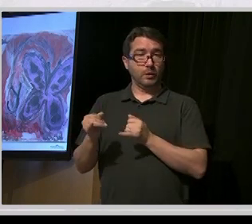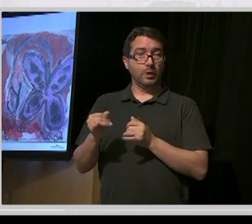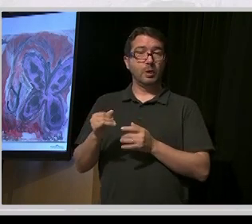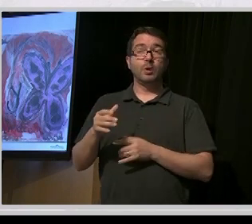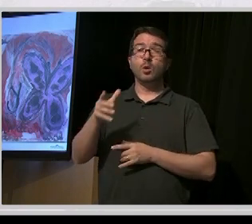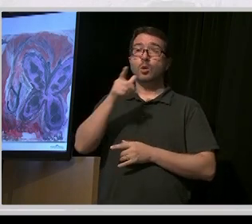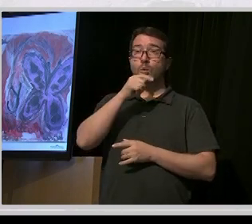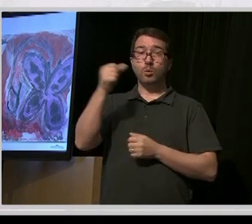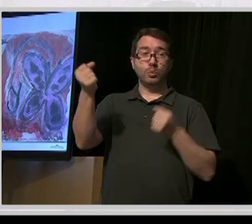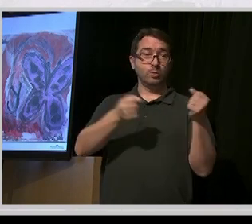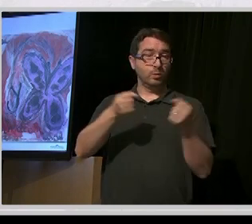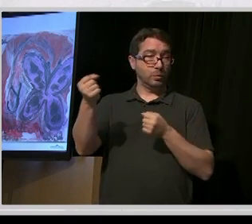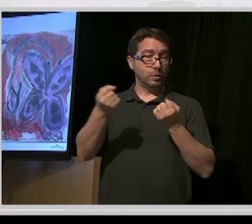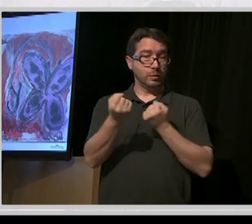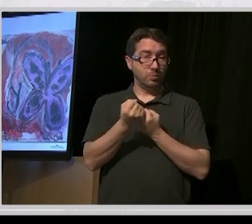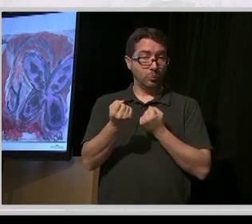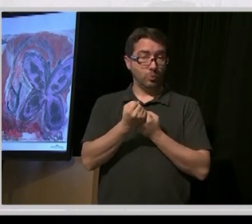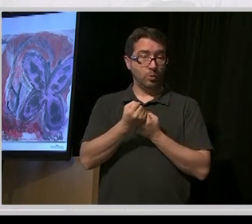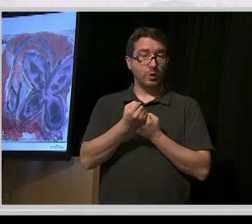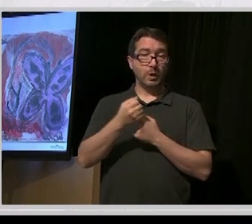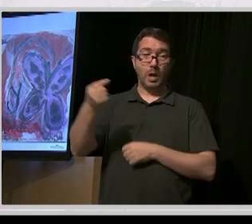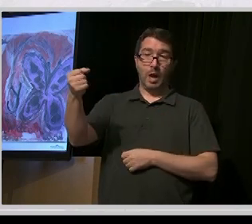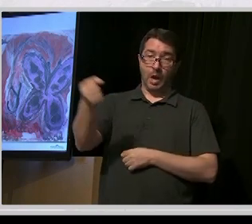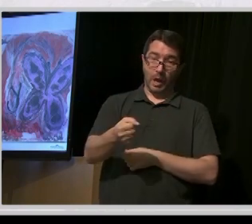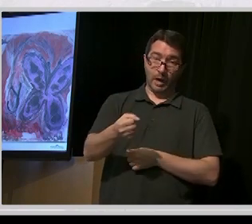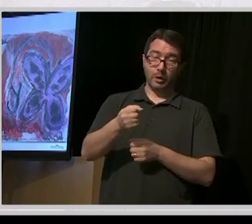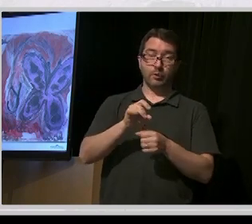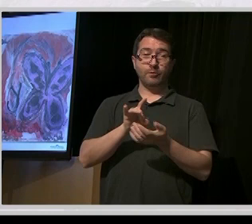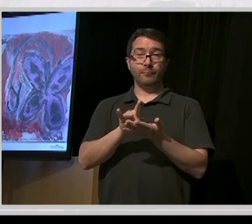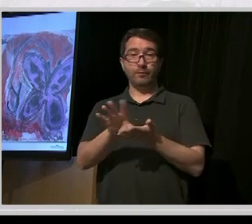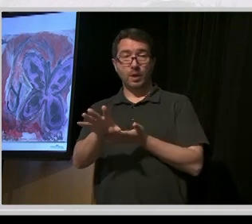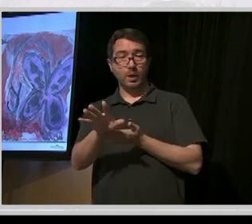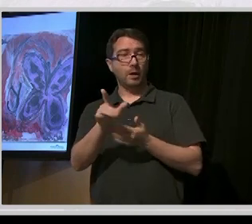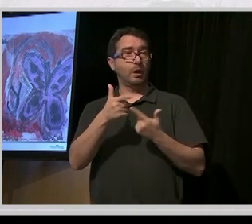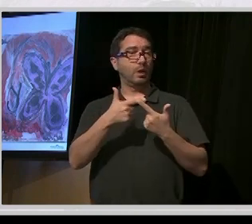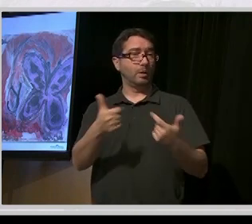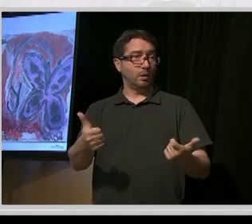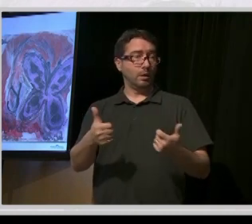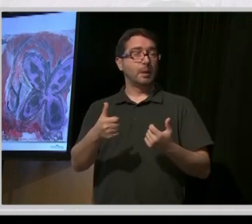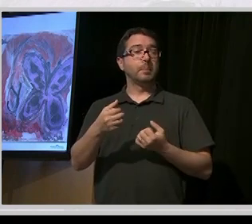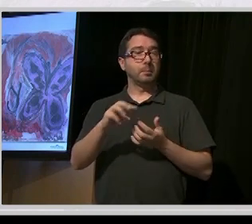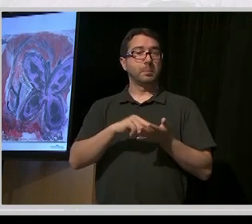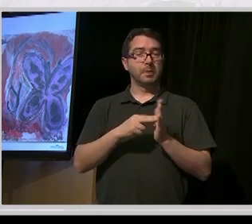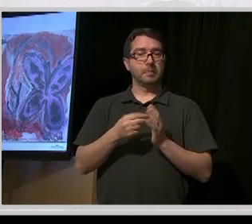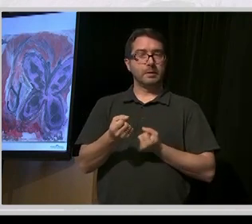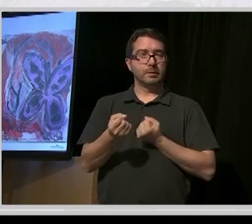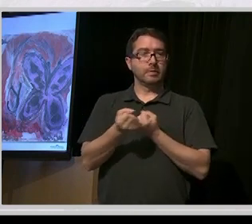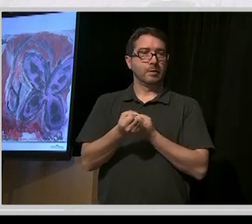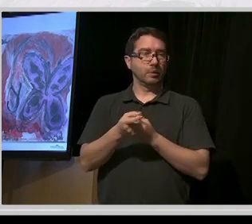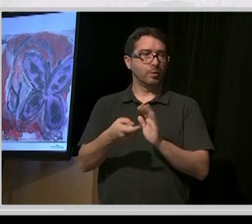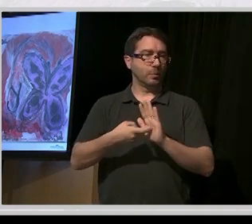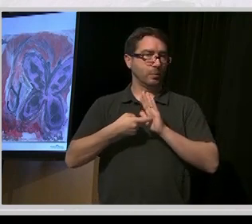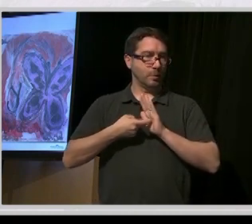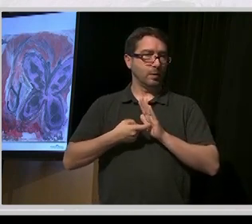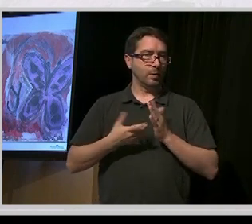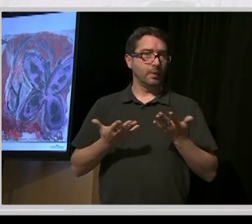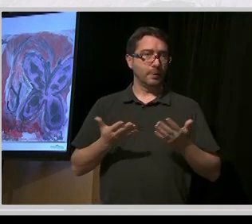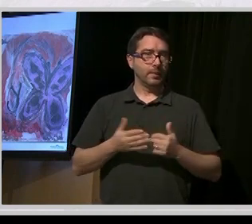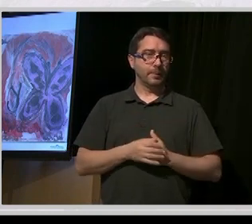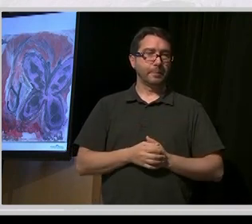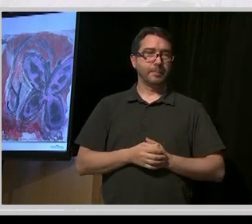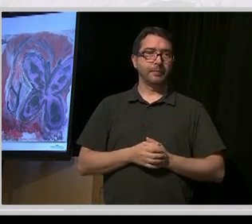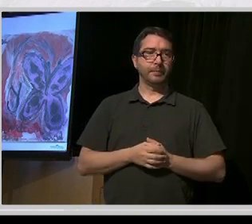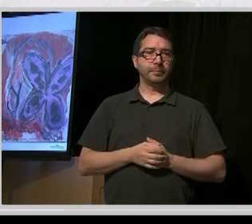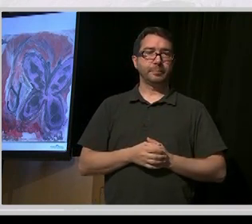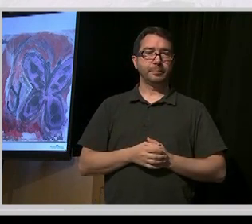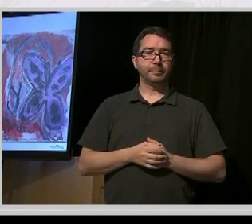folks they want to support them, choose where they want to live. But that's going to need some support because I have individualized funding for my